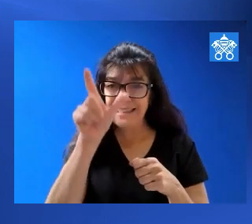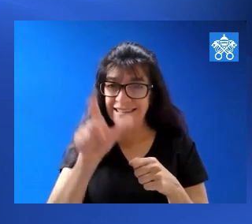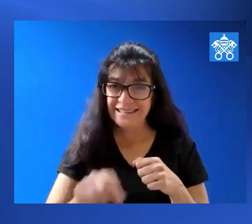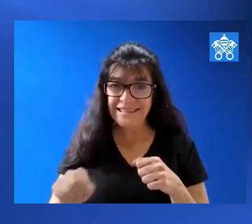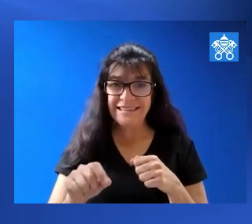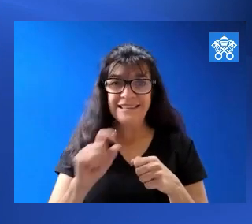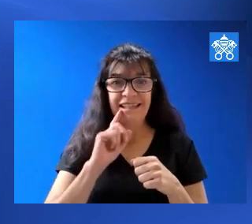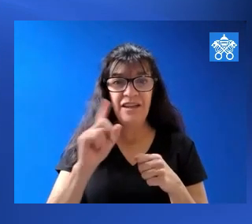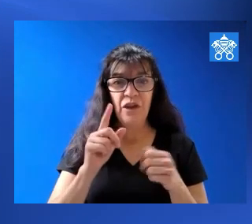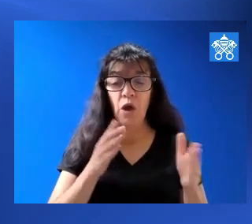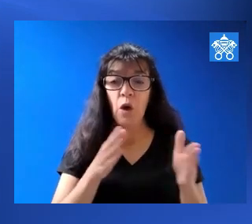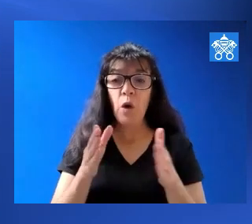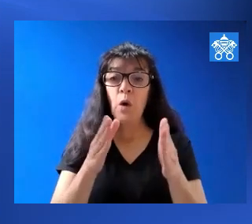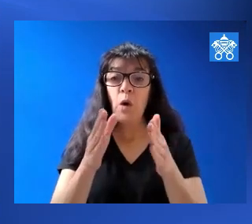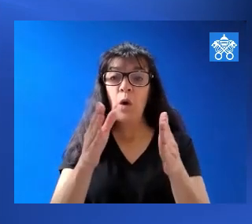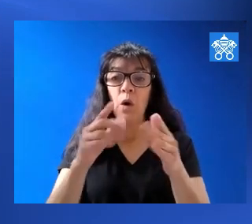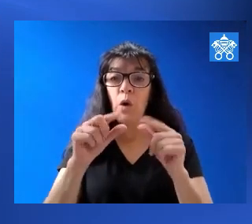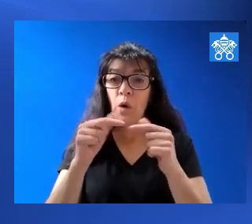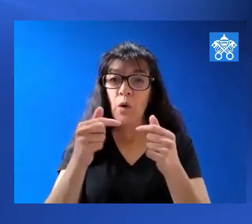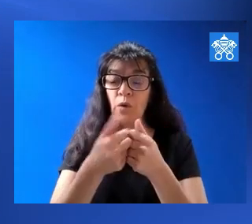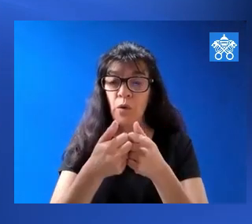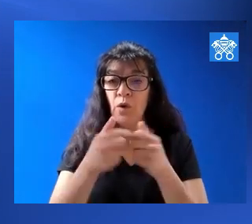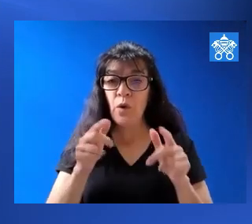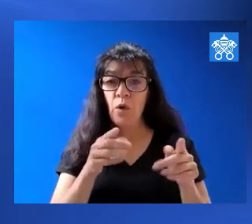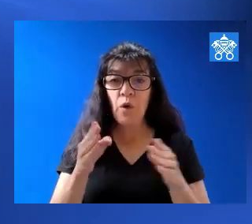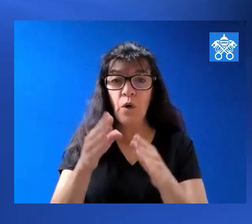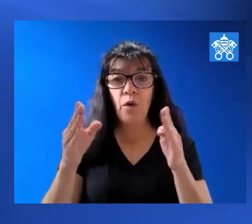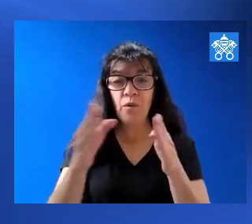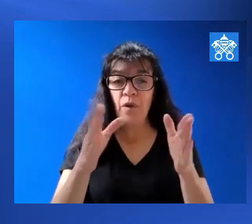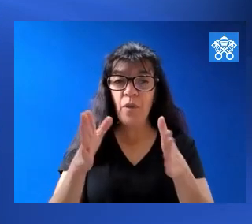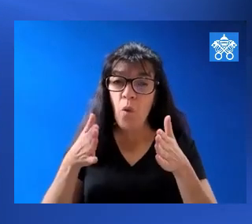and as well the group from the Camino Via Lucis